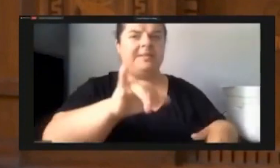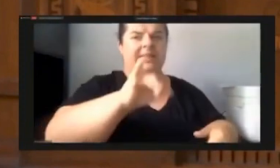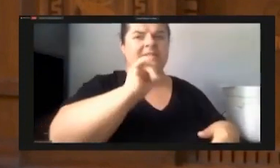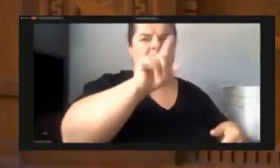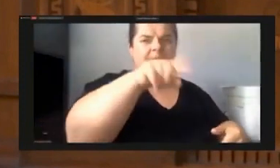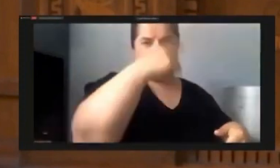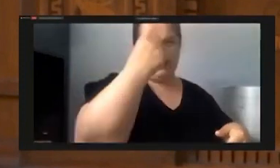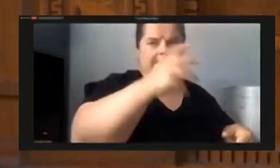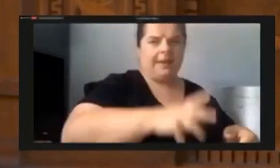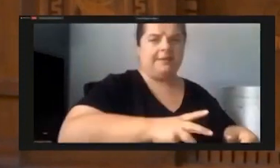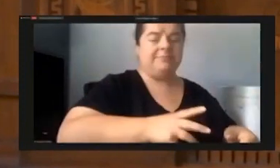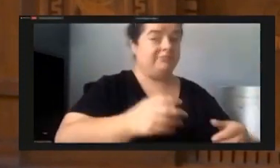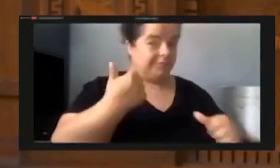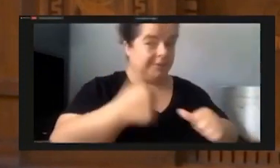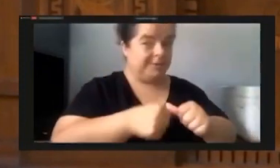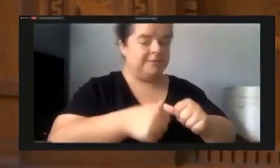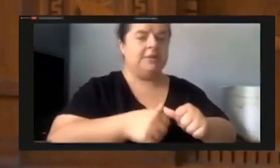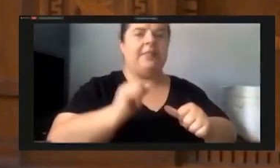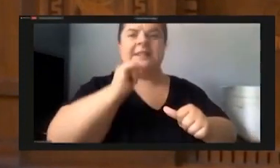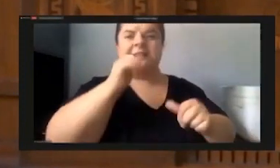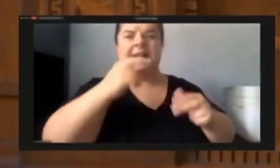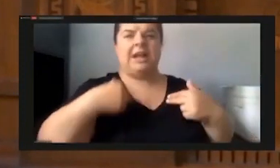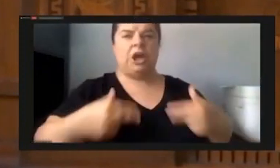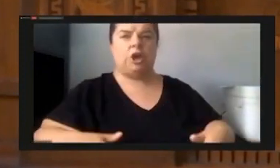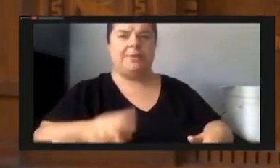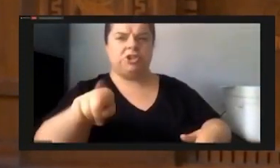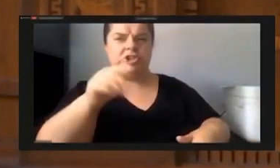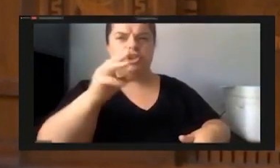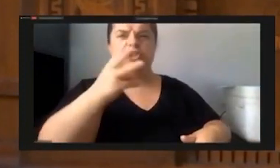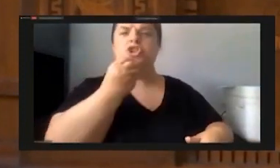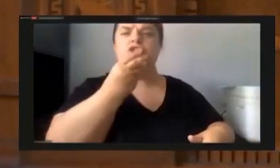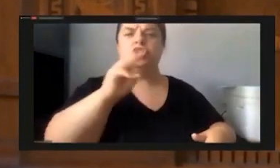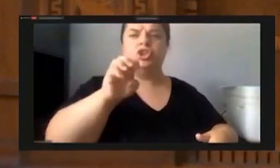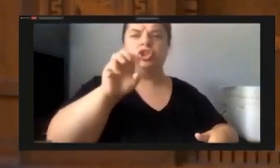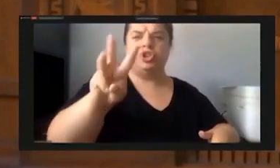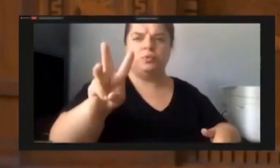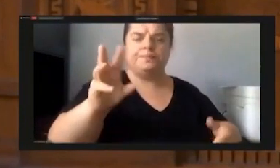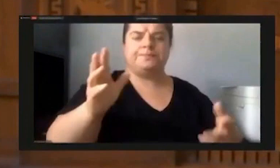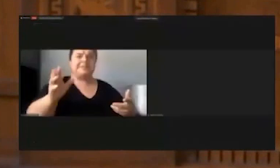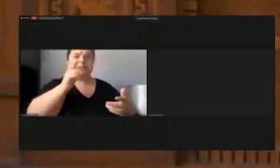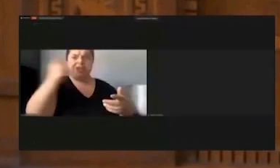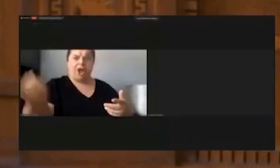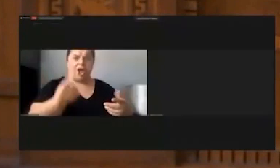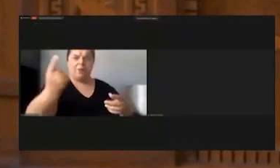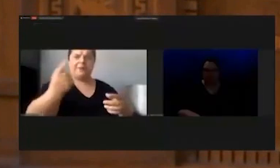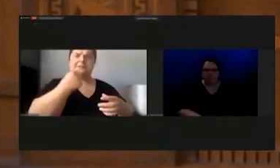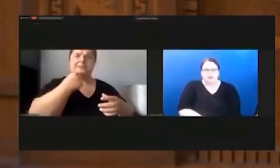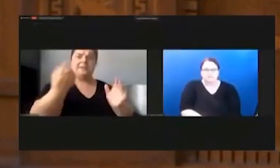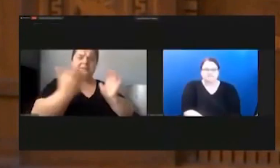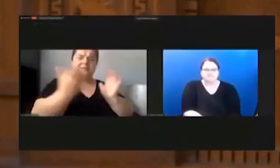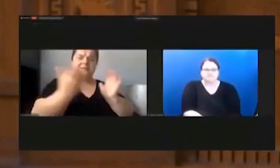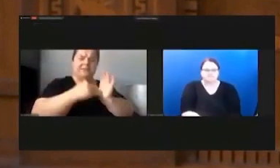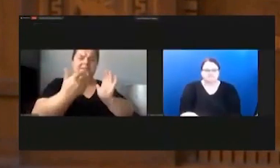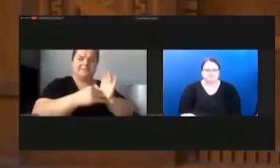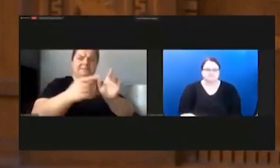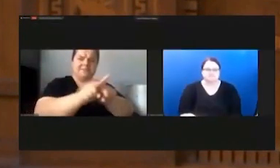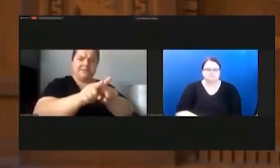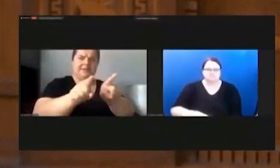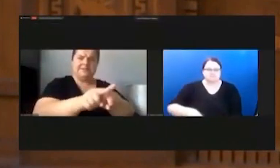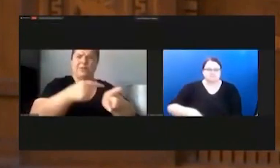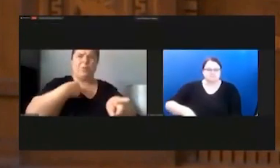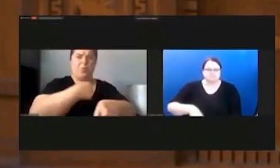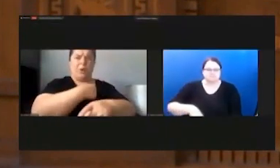Or, that's not human, it's just a Jew. It's always the same. And because we're all made in God's image,